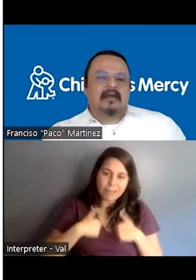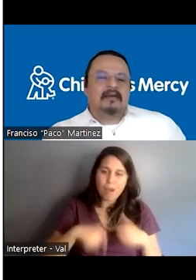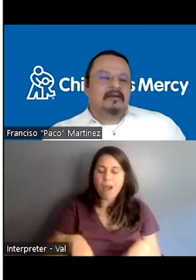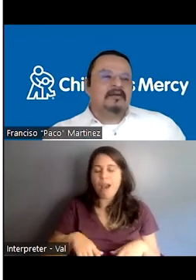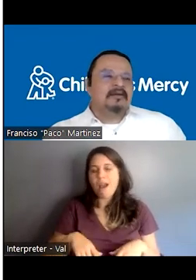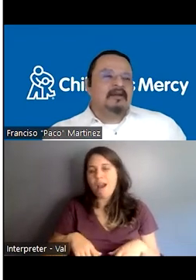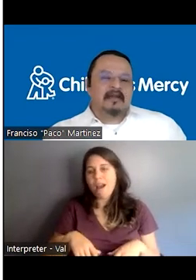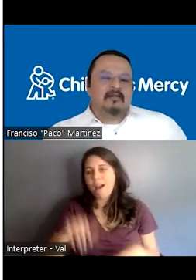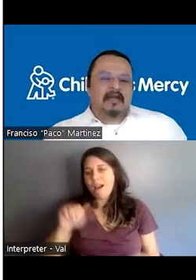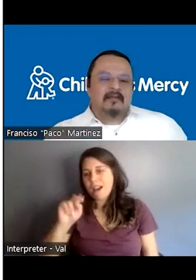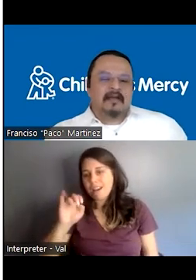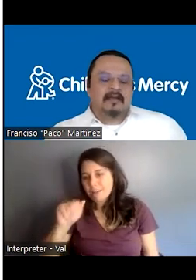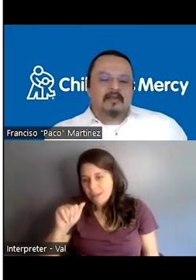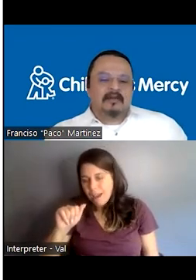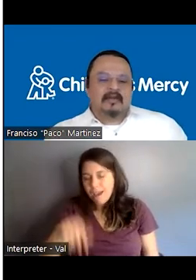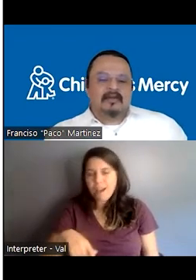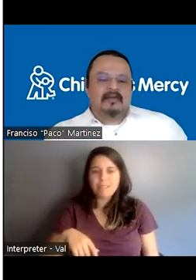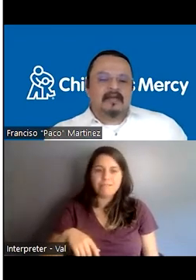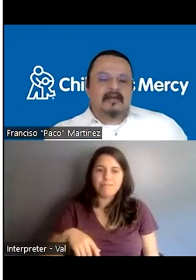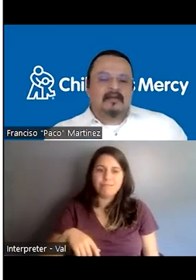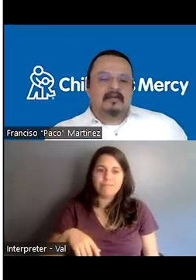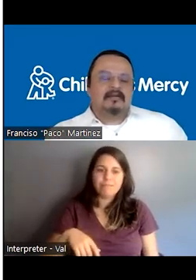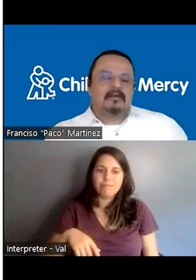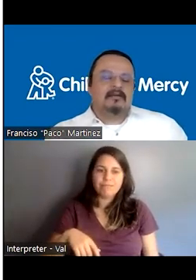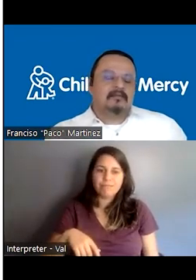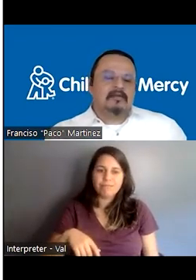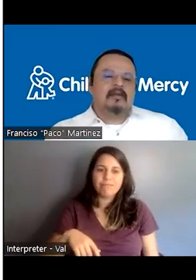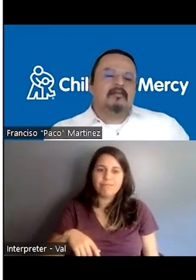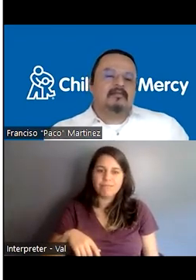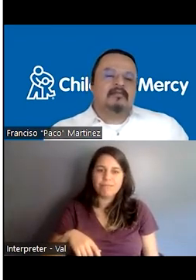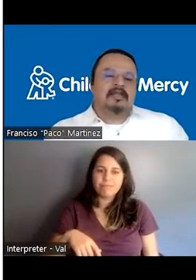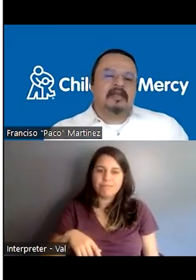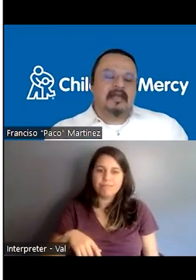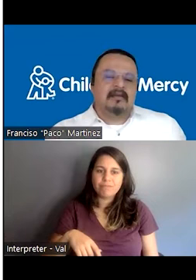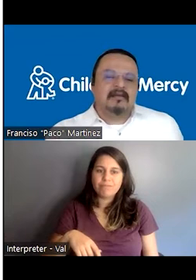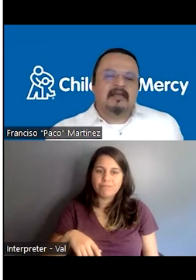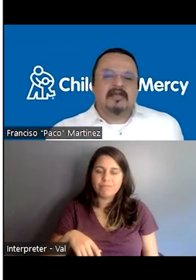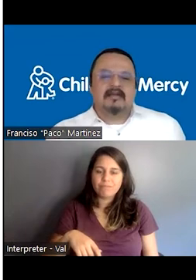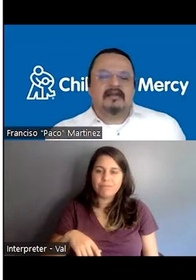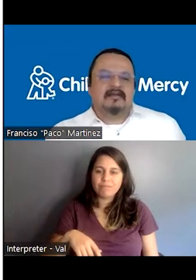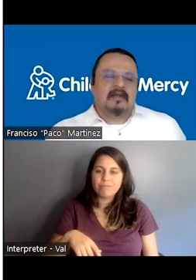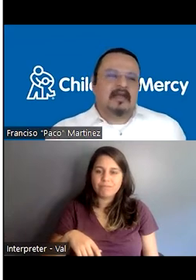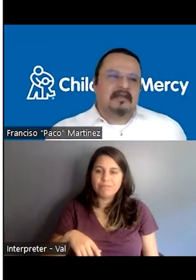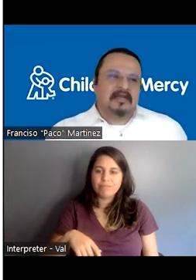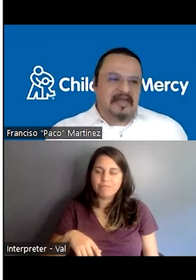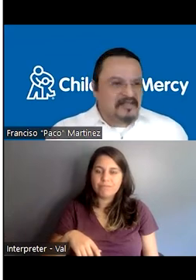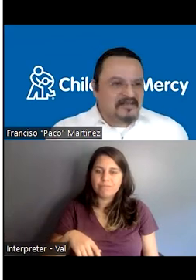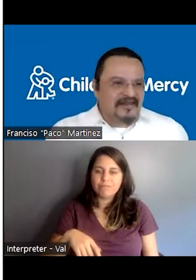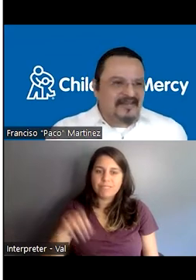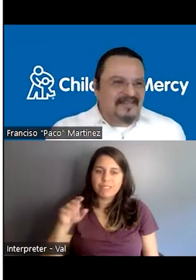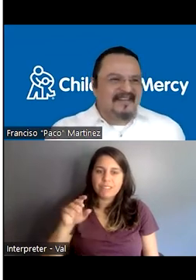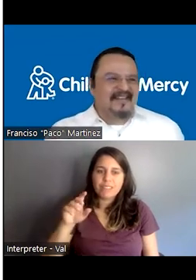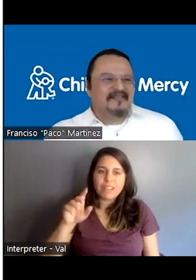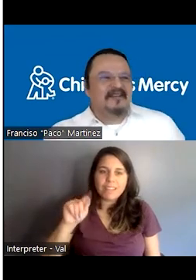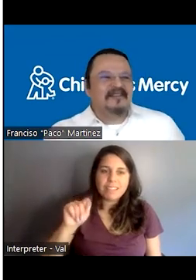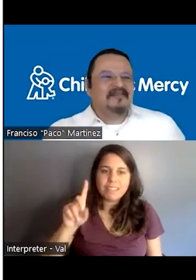anemia. And then we have a little bit of the, it's like the, the, the, the, TDA, TDHA, that is the ADDH